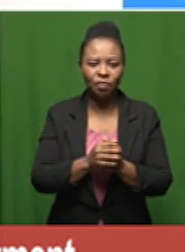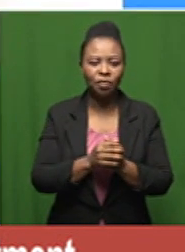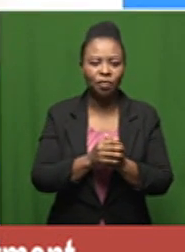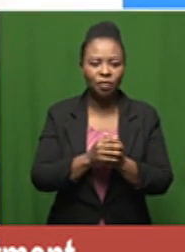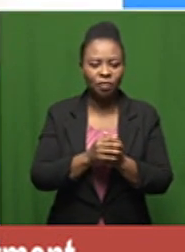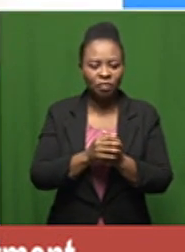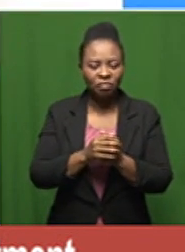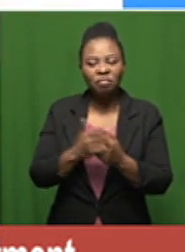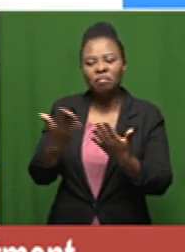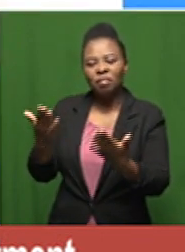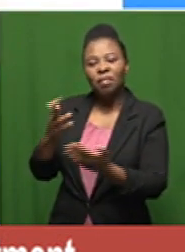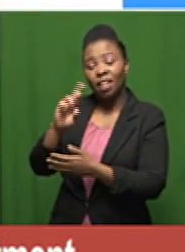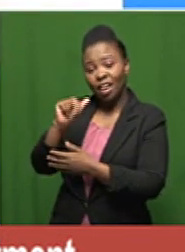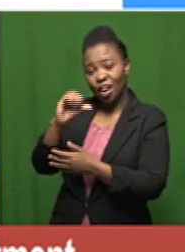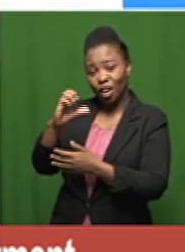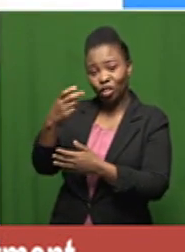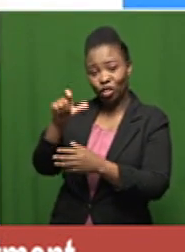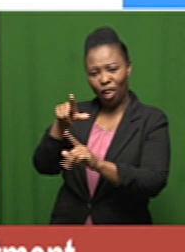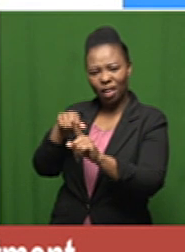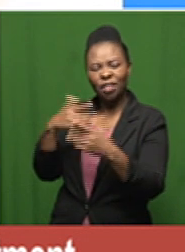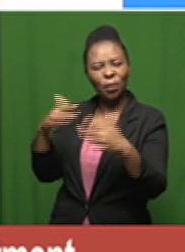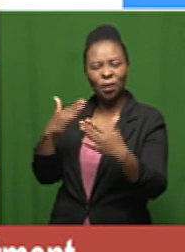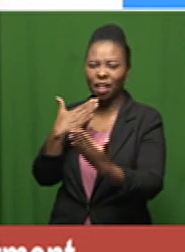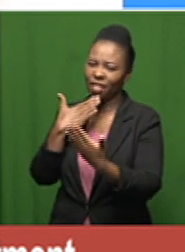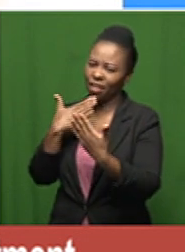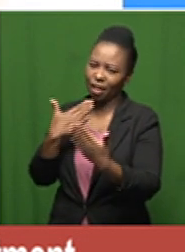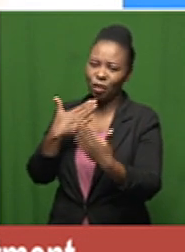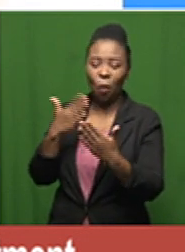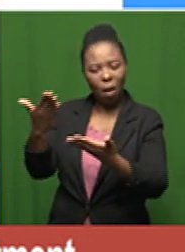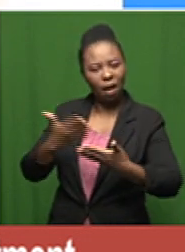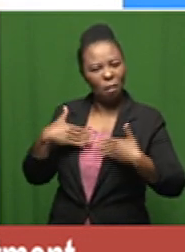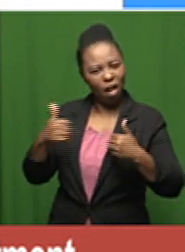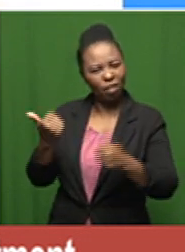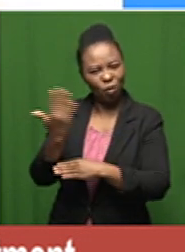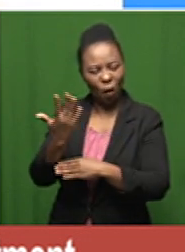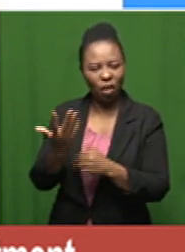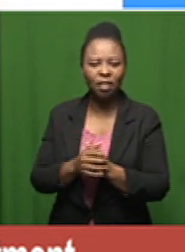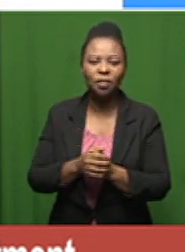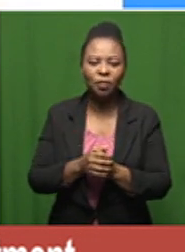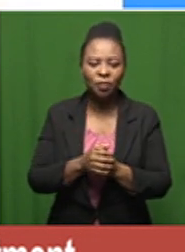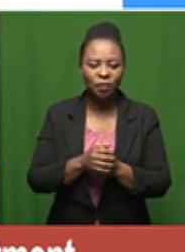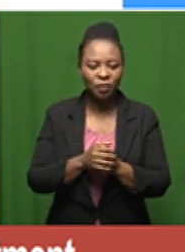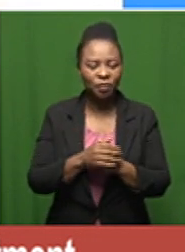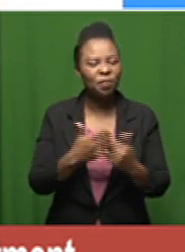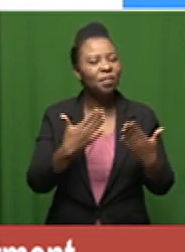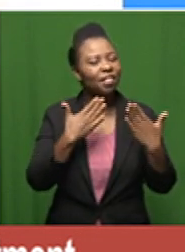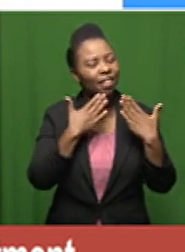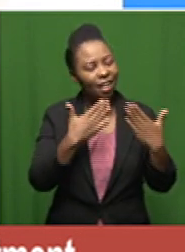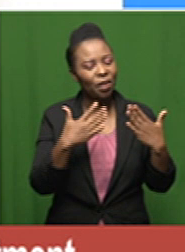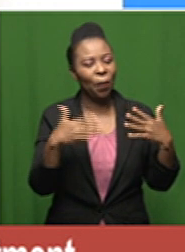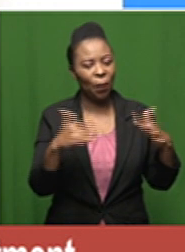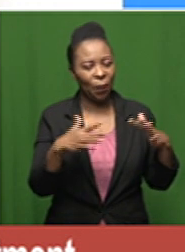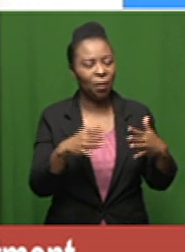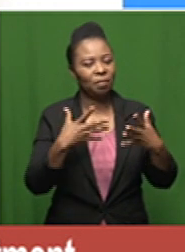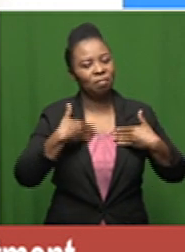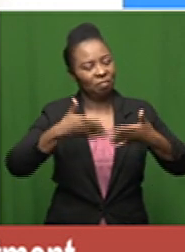rachel uh thank you so much for giving us your time and welcome to health talk thank you so much for having me on